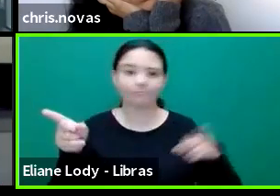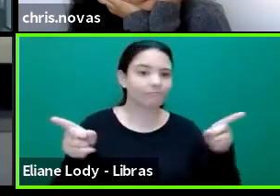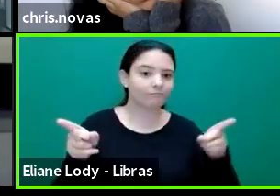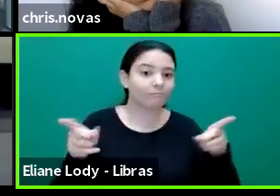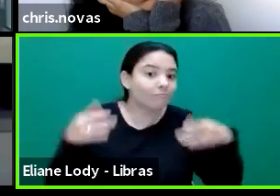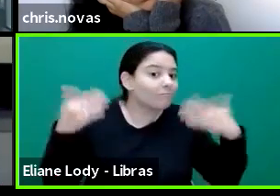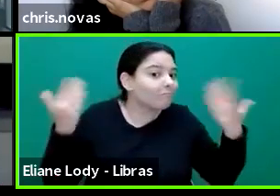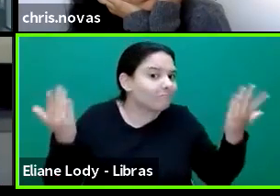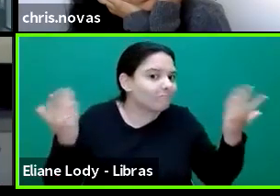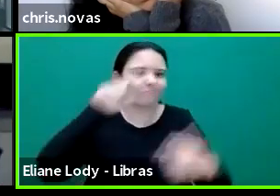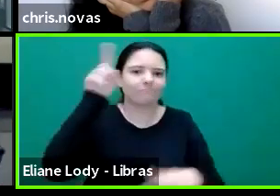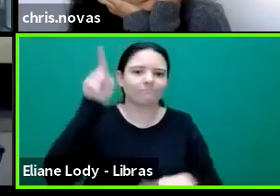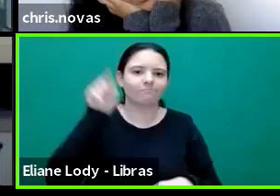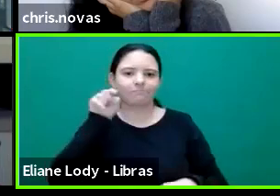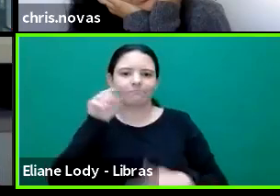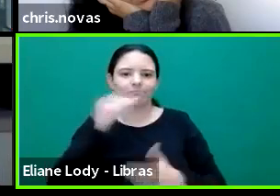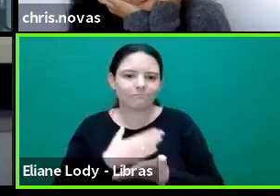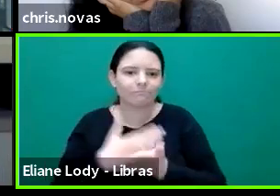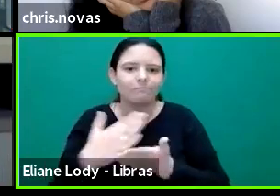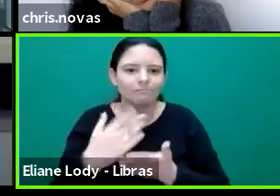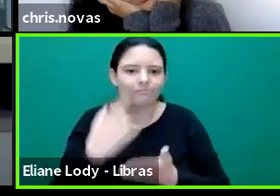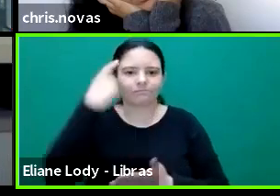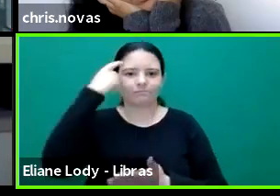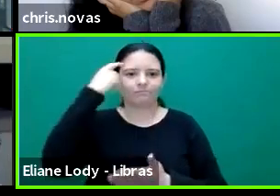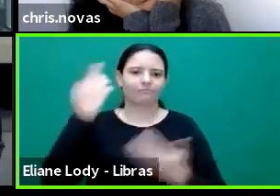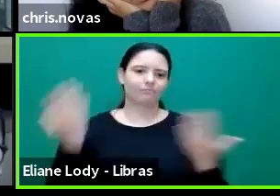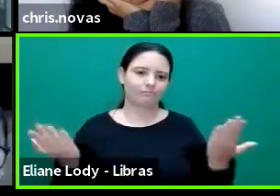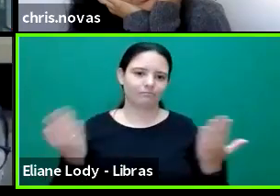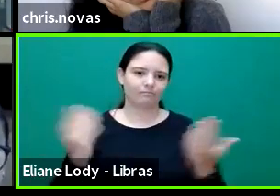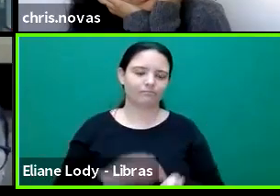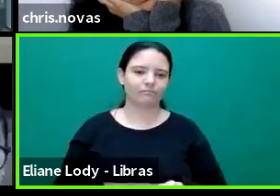don't know. Do you, does any of this, what you're thinking about?